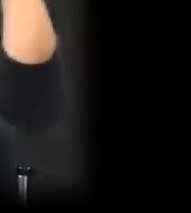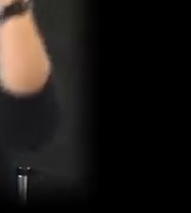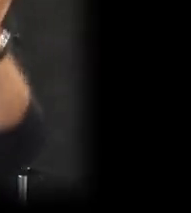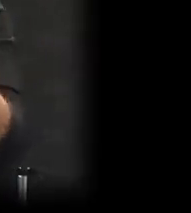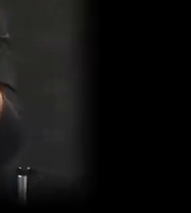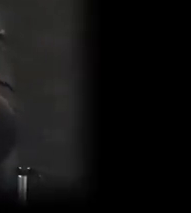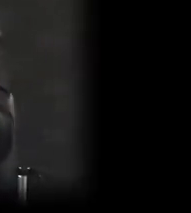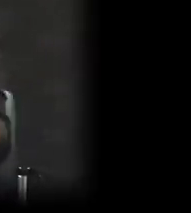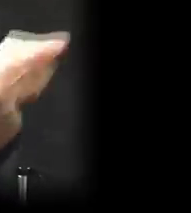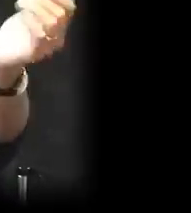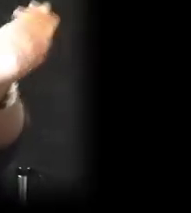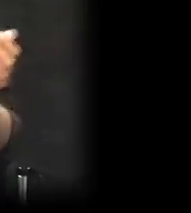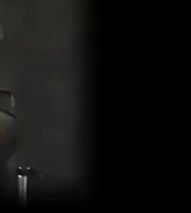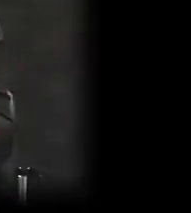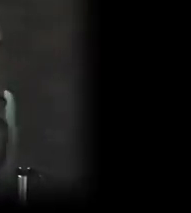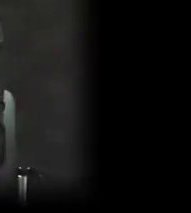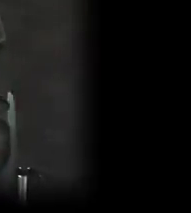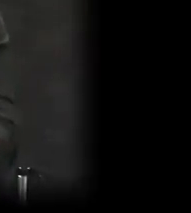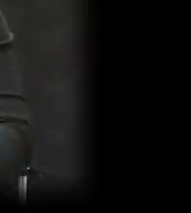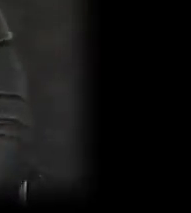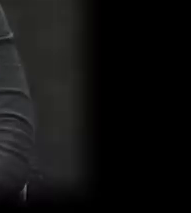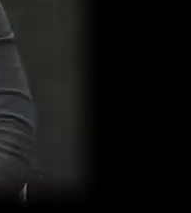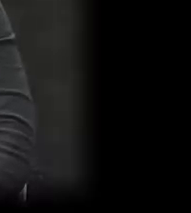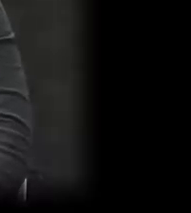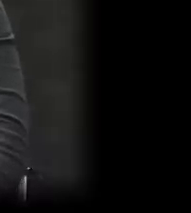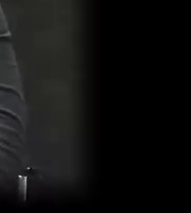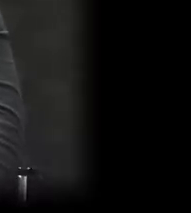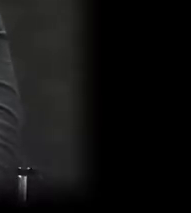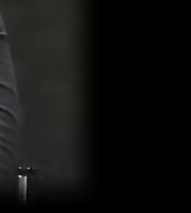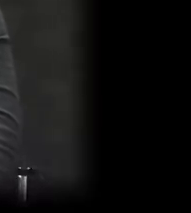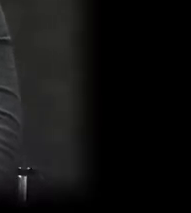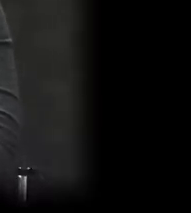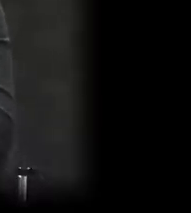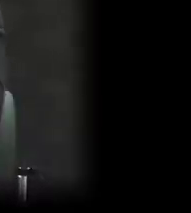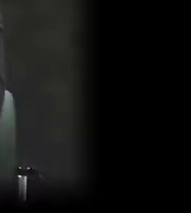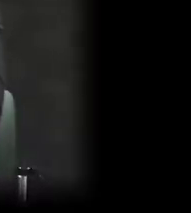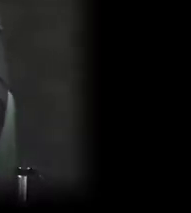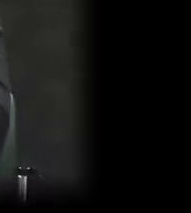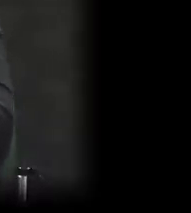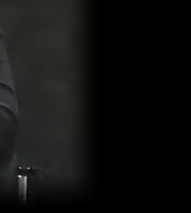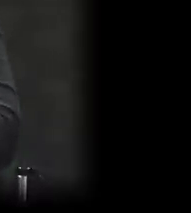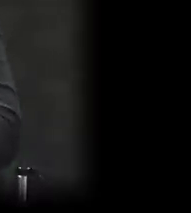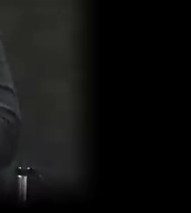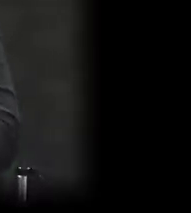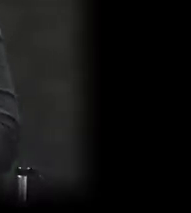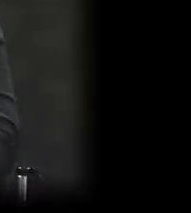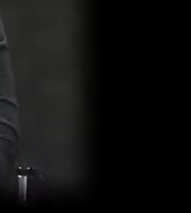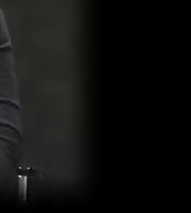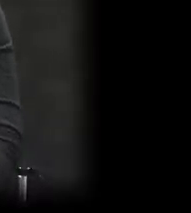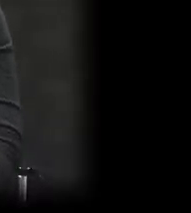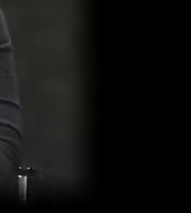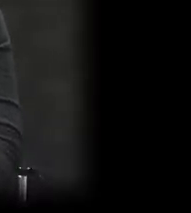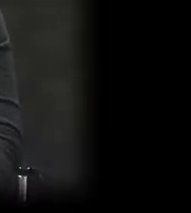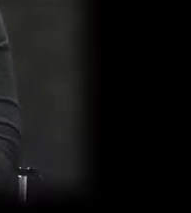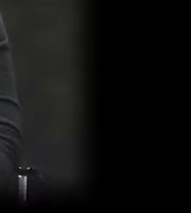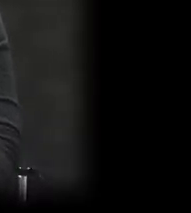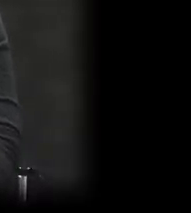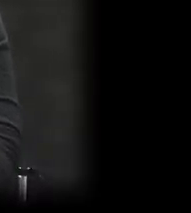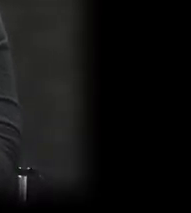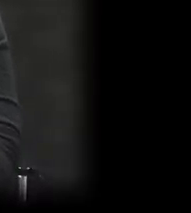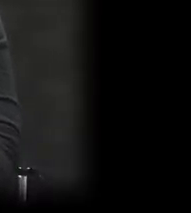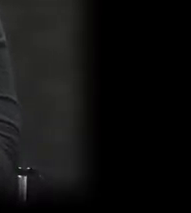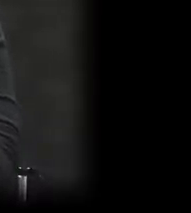as well as the font color and size. And these simple modifications allowed me to continue to use my computer for some time.